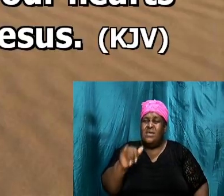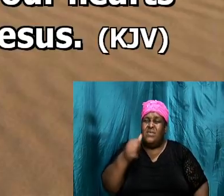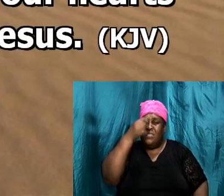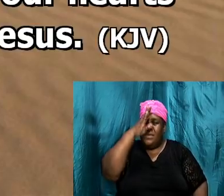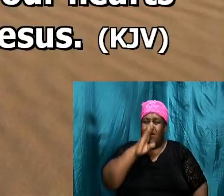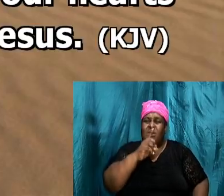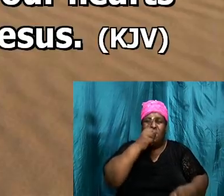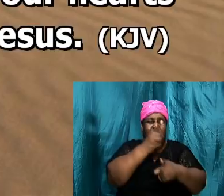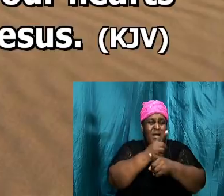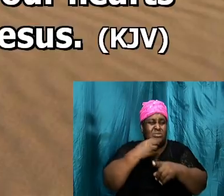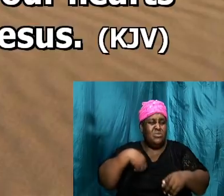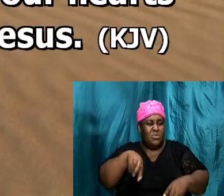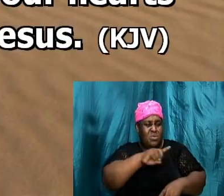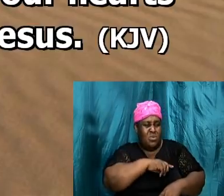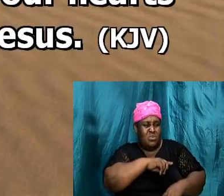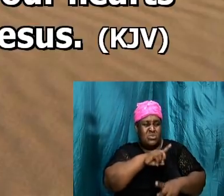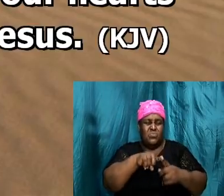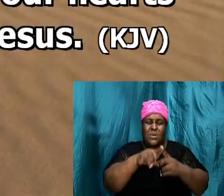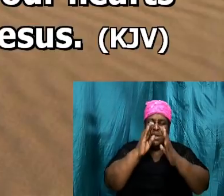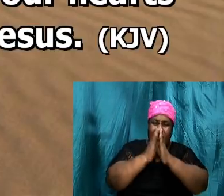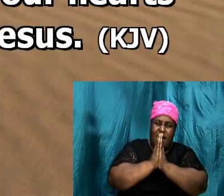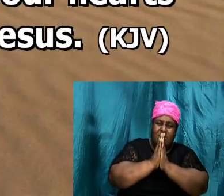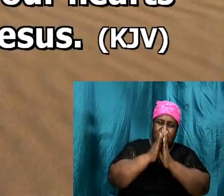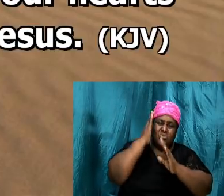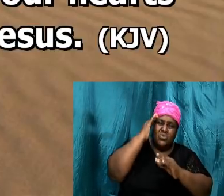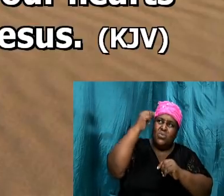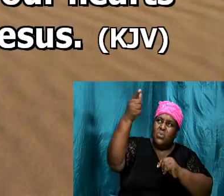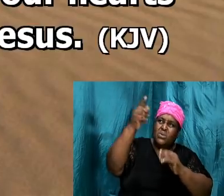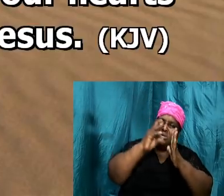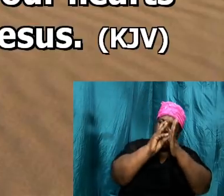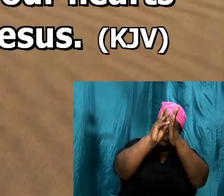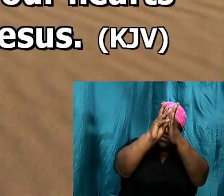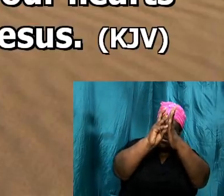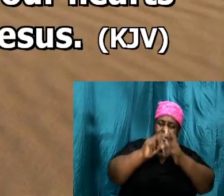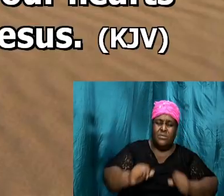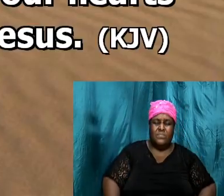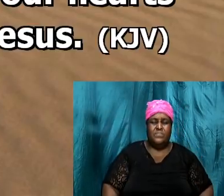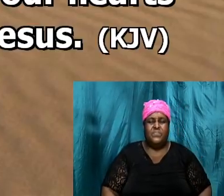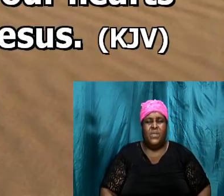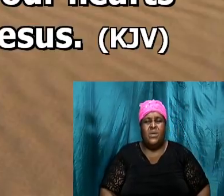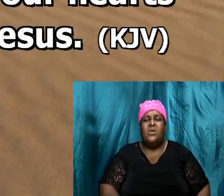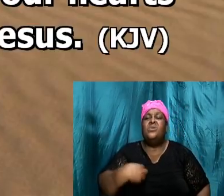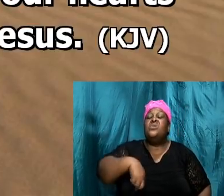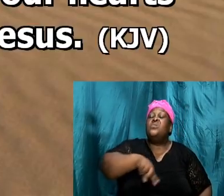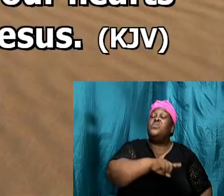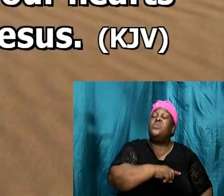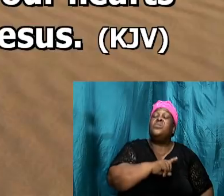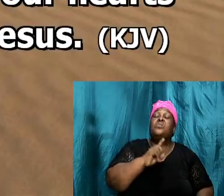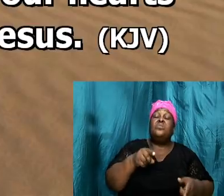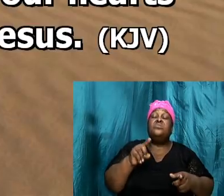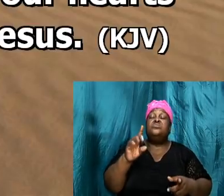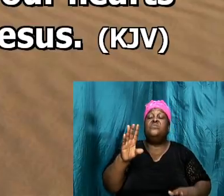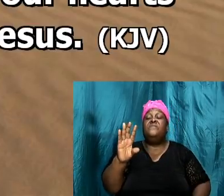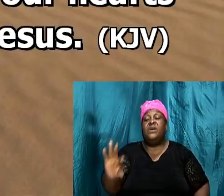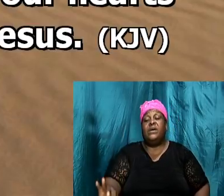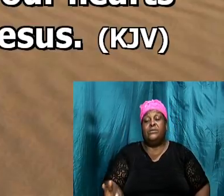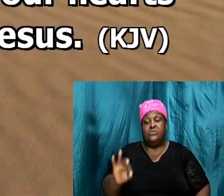will answer us when we ask to know his will we are going to find out